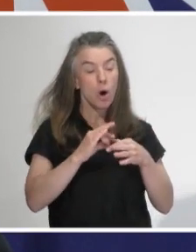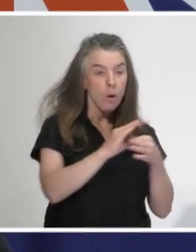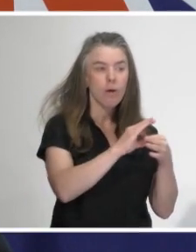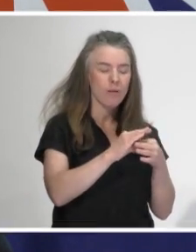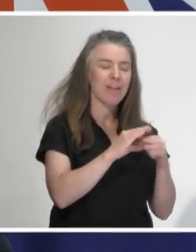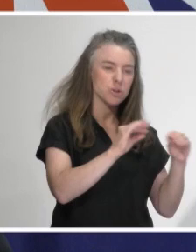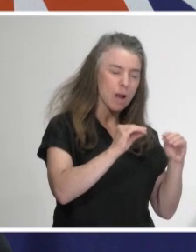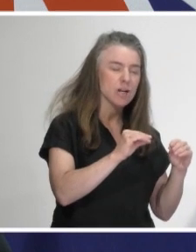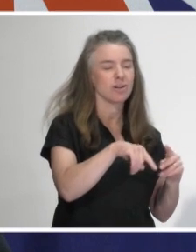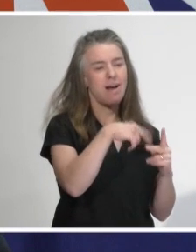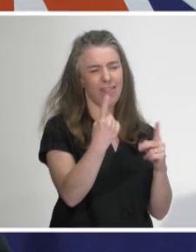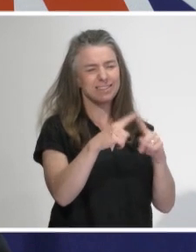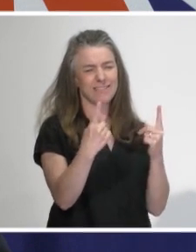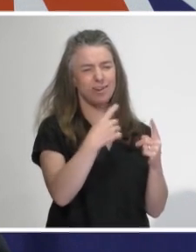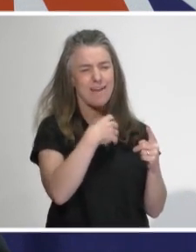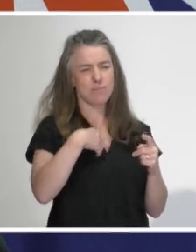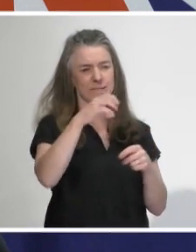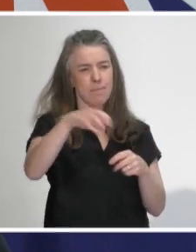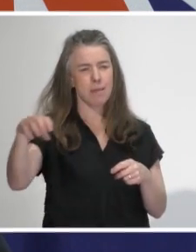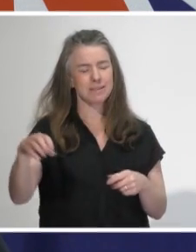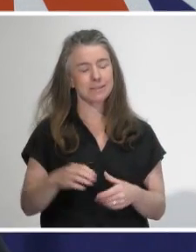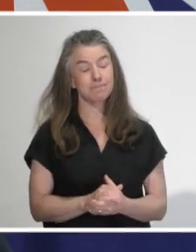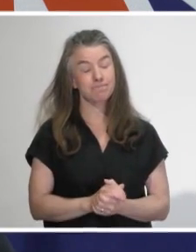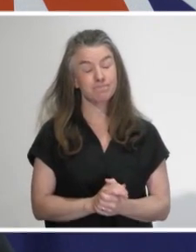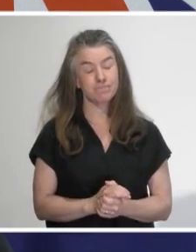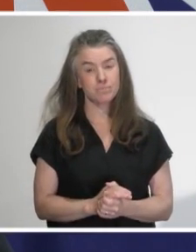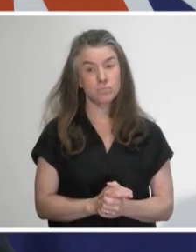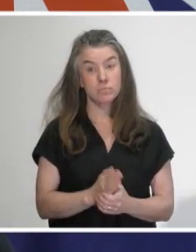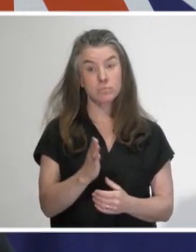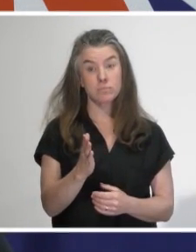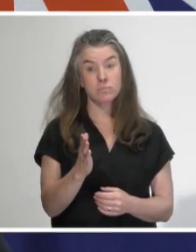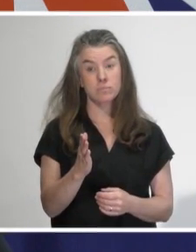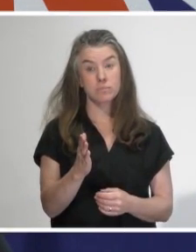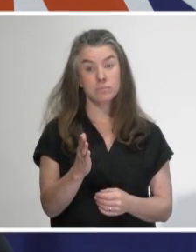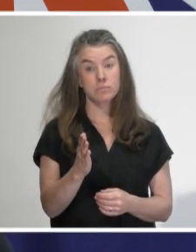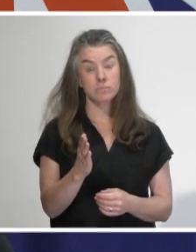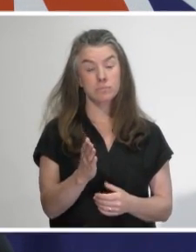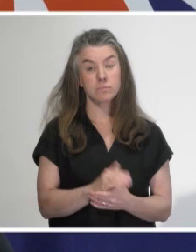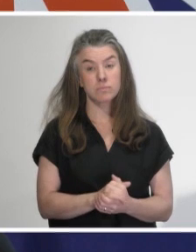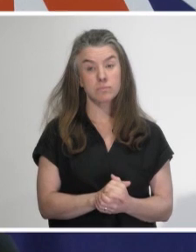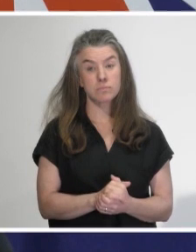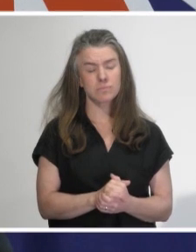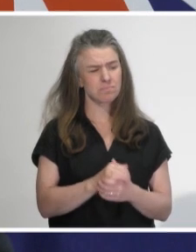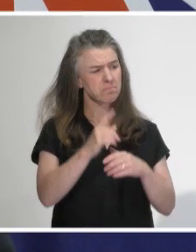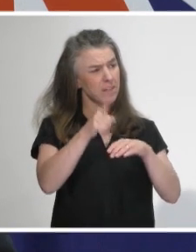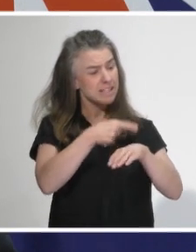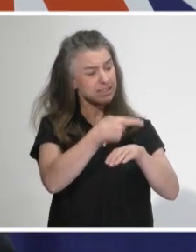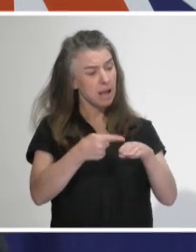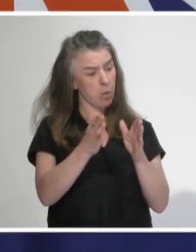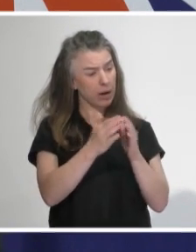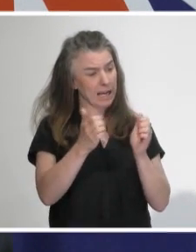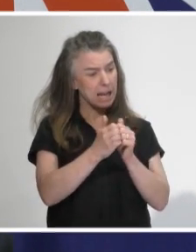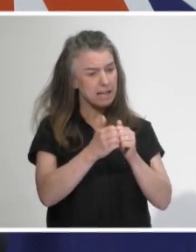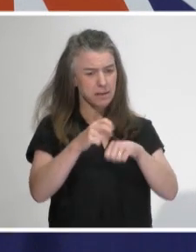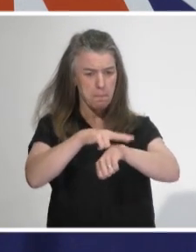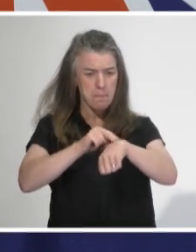and all of our other government colleagues. Do you have an update on the compliance on Easter weekend, just with lockdown